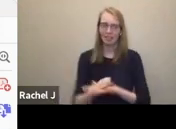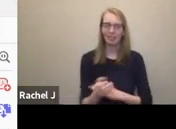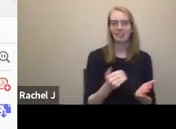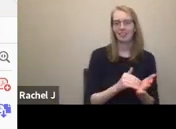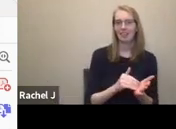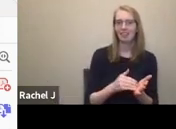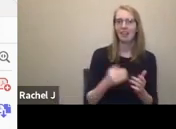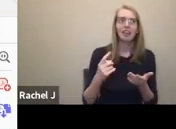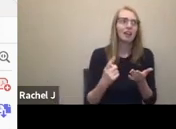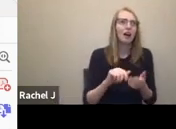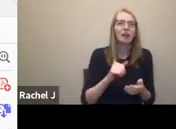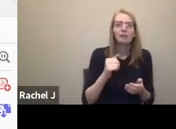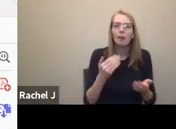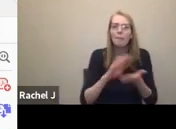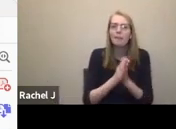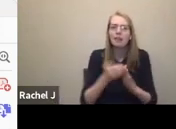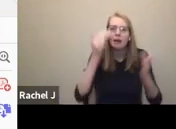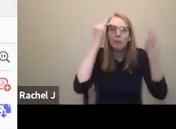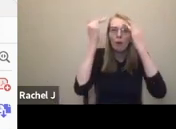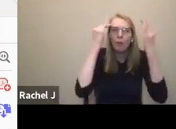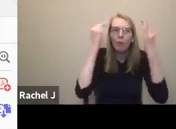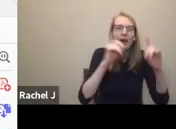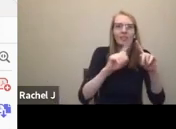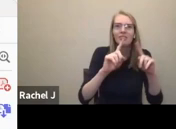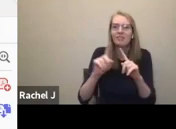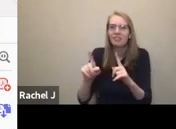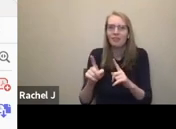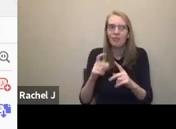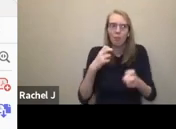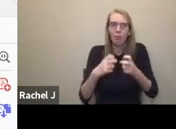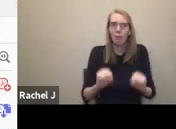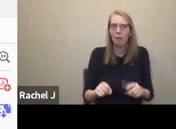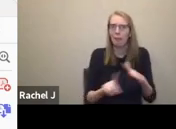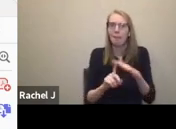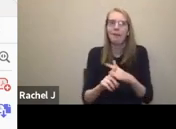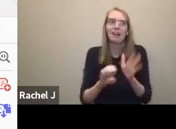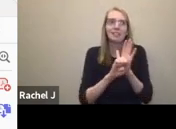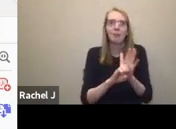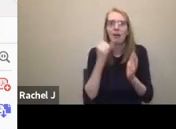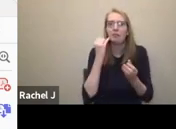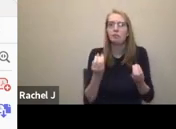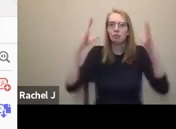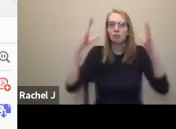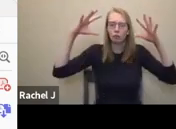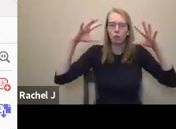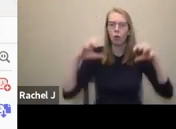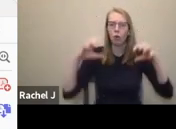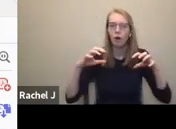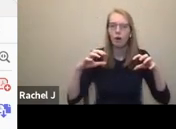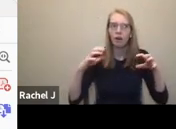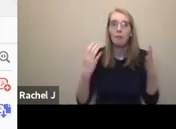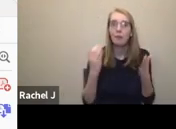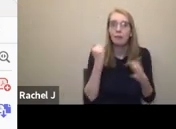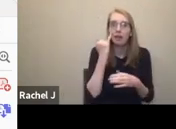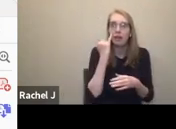much darkness. So I leave the house lights on. It's too loud of music, you know, if you have a lightning cue, just tone it down, because that if